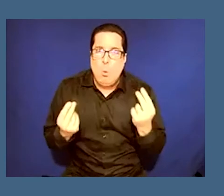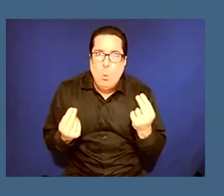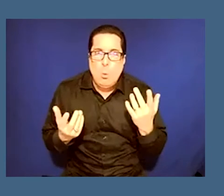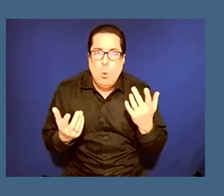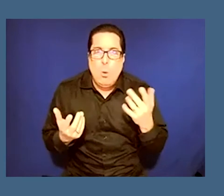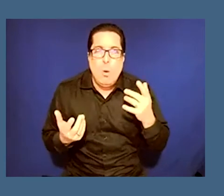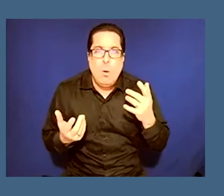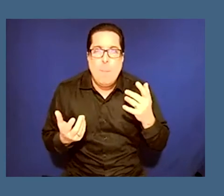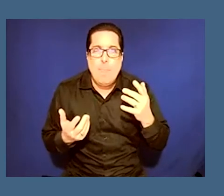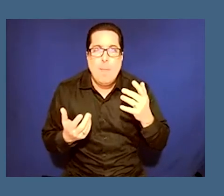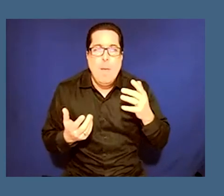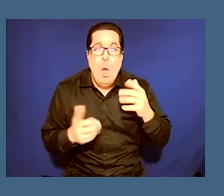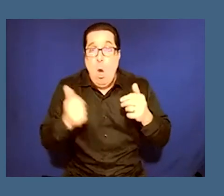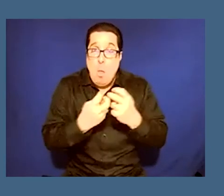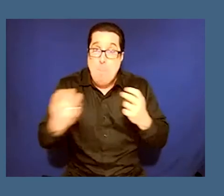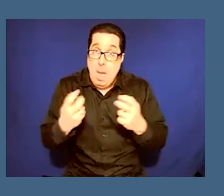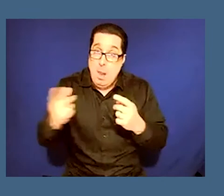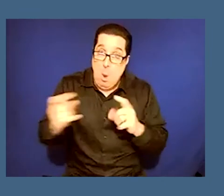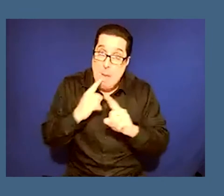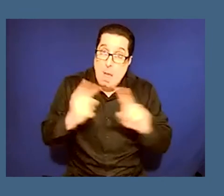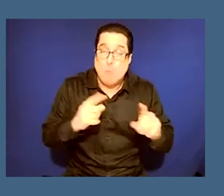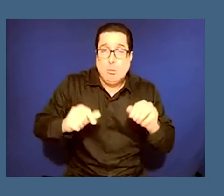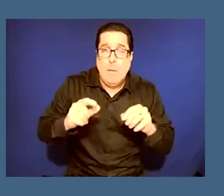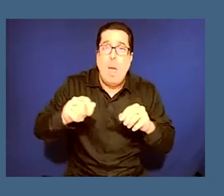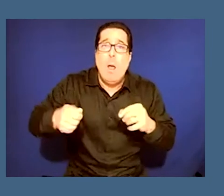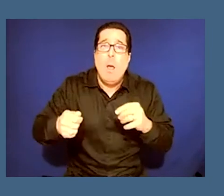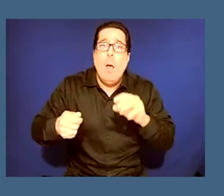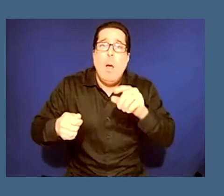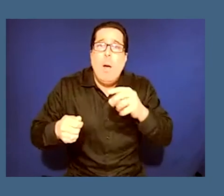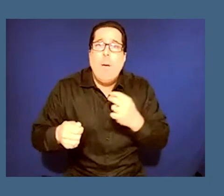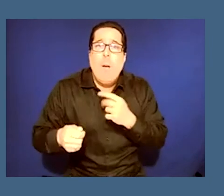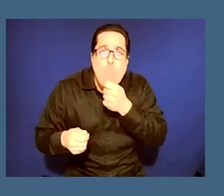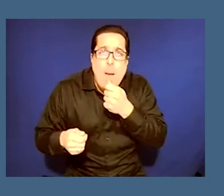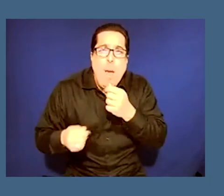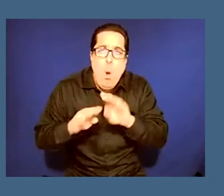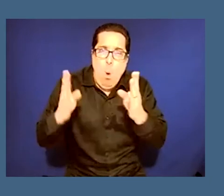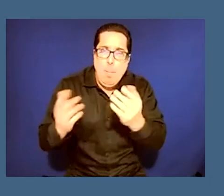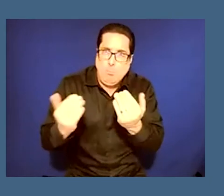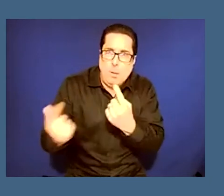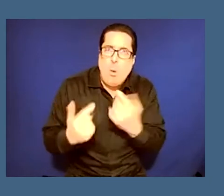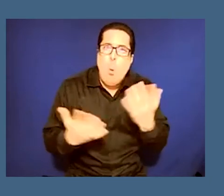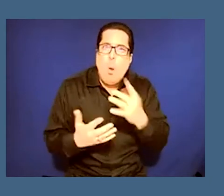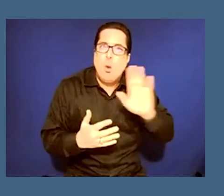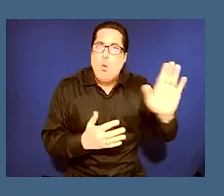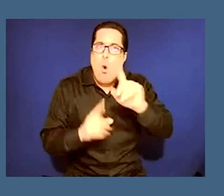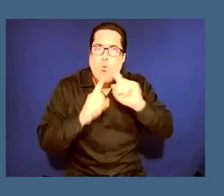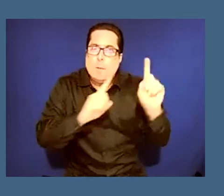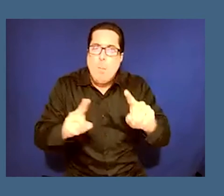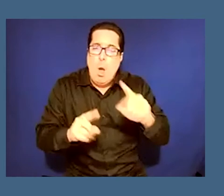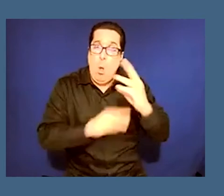you know live and unmute yourself to respond to that question what's the response when people say but the world needs to see this